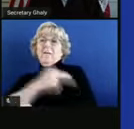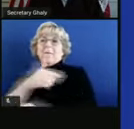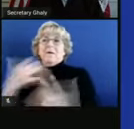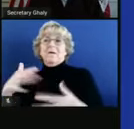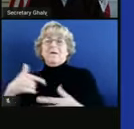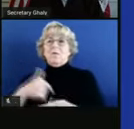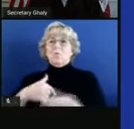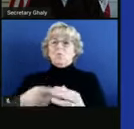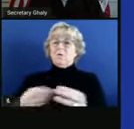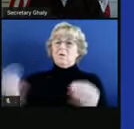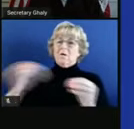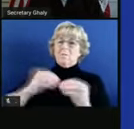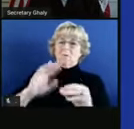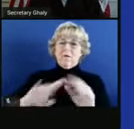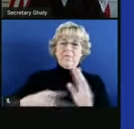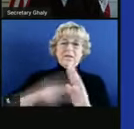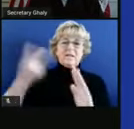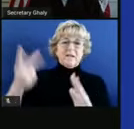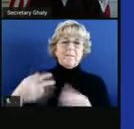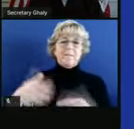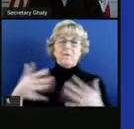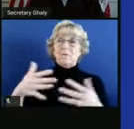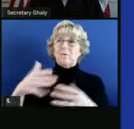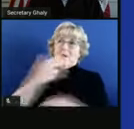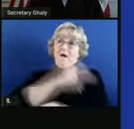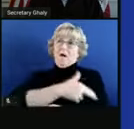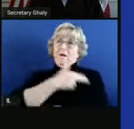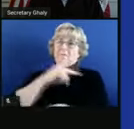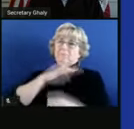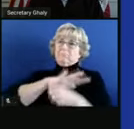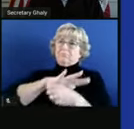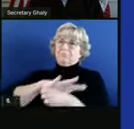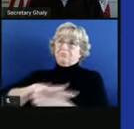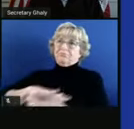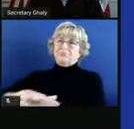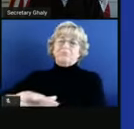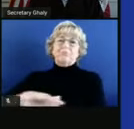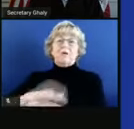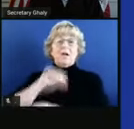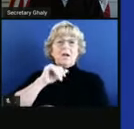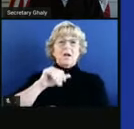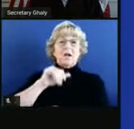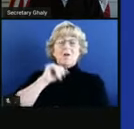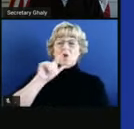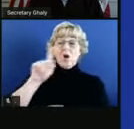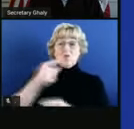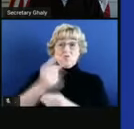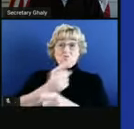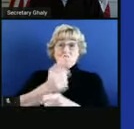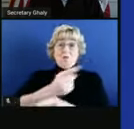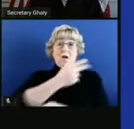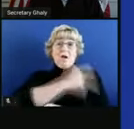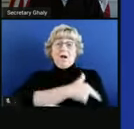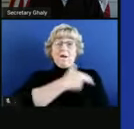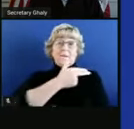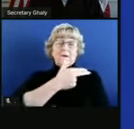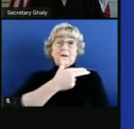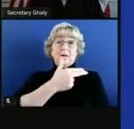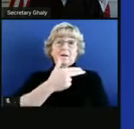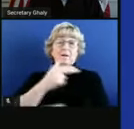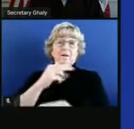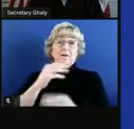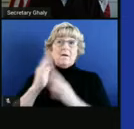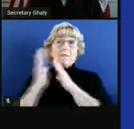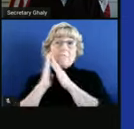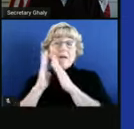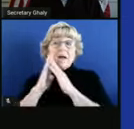than double today, that the pressure on our hospitals will continue. And it's not just on our regular hospital beds, but it's